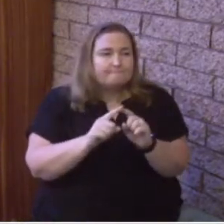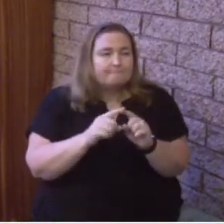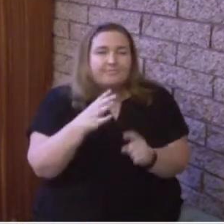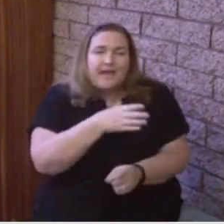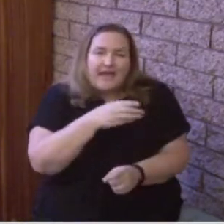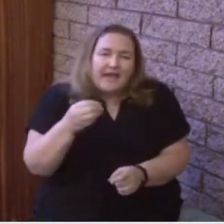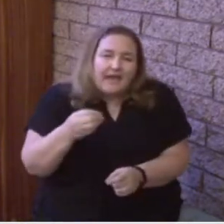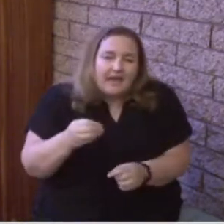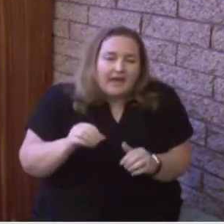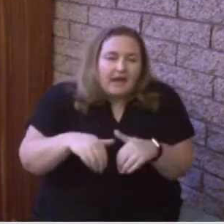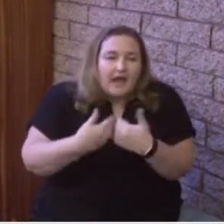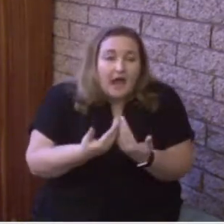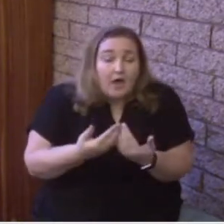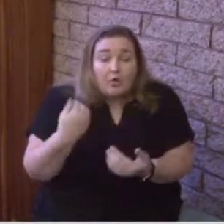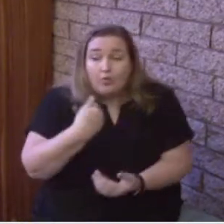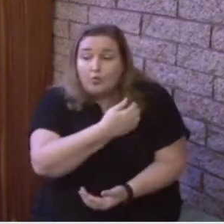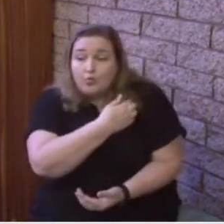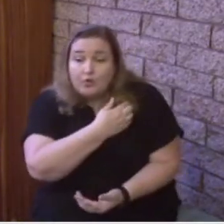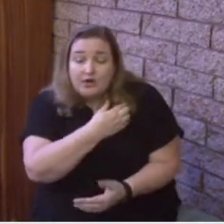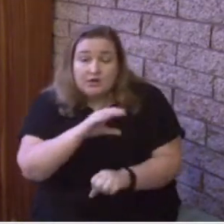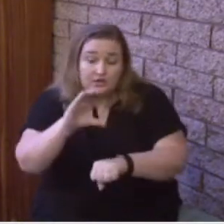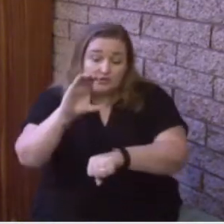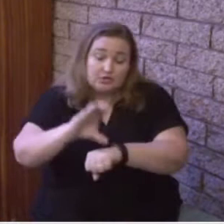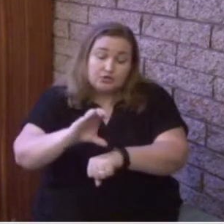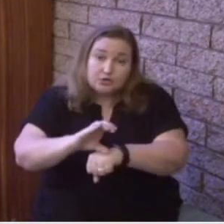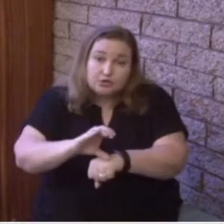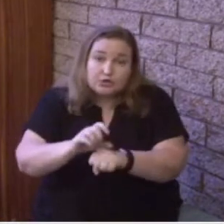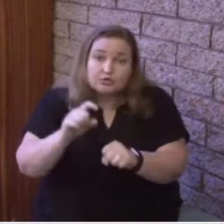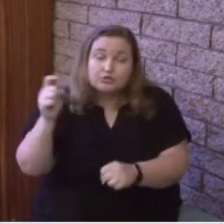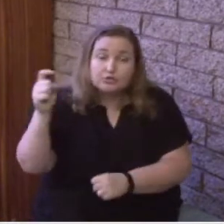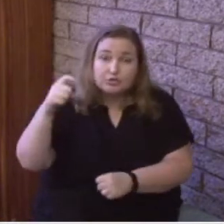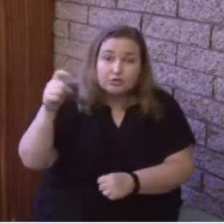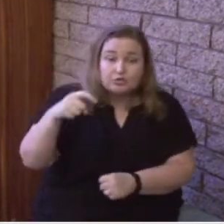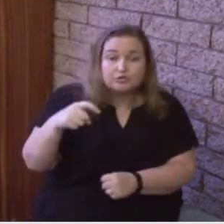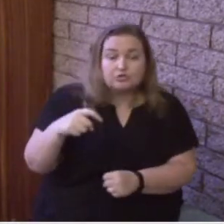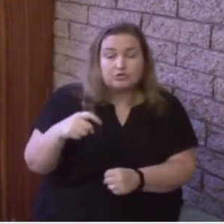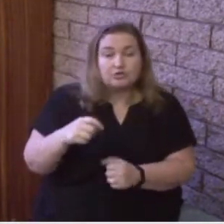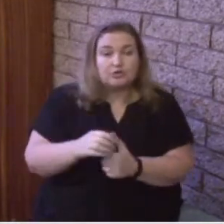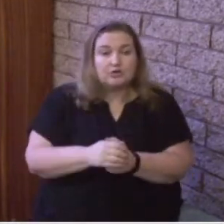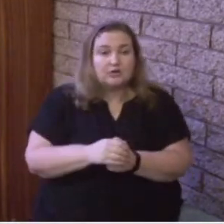essential portion of the Holy Union of the Trinity.